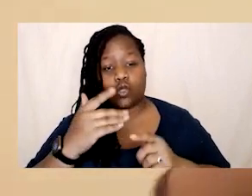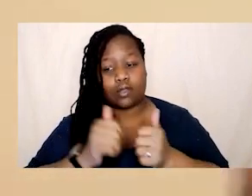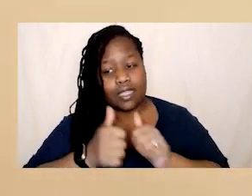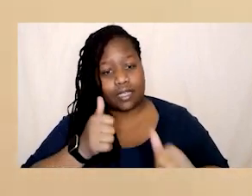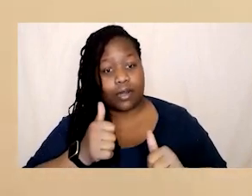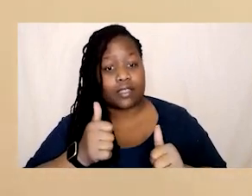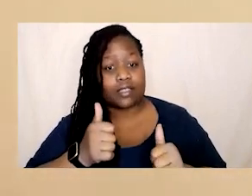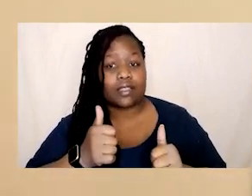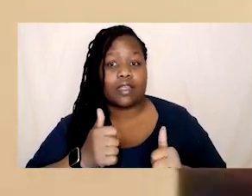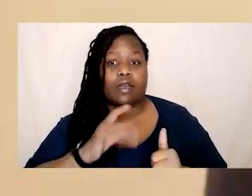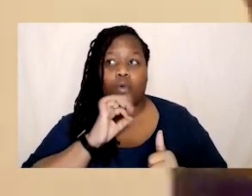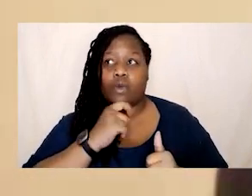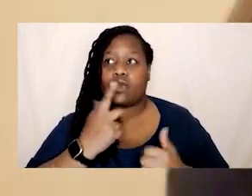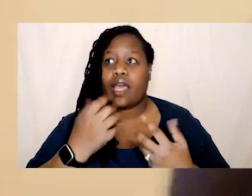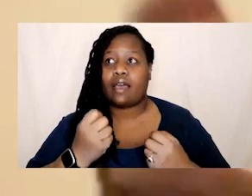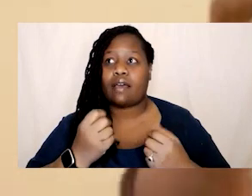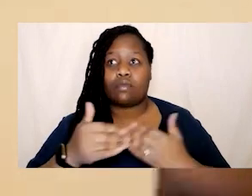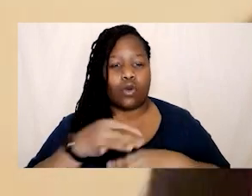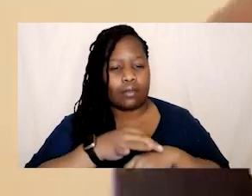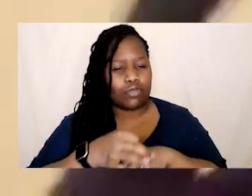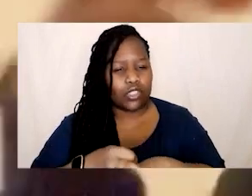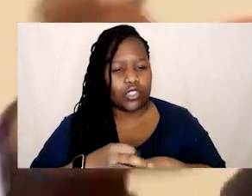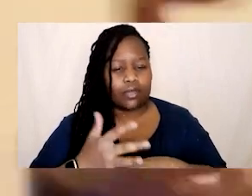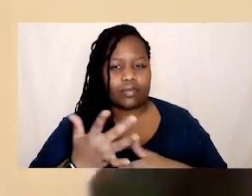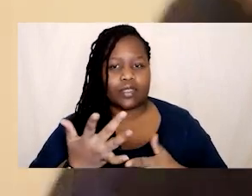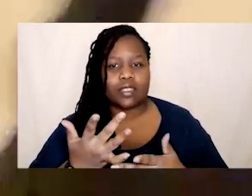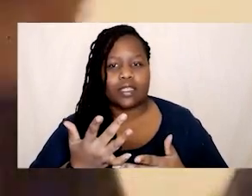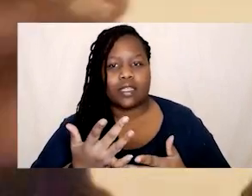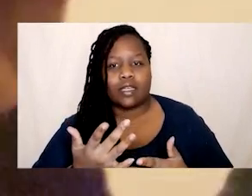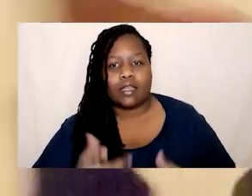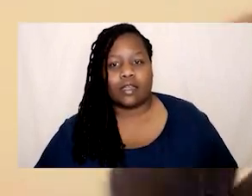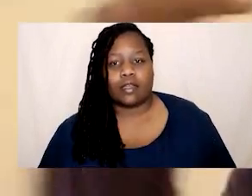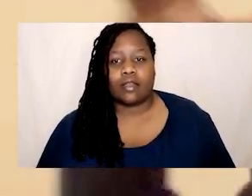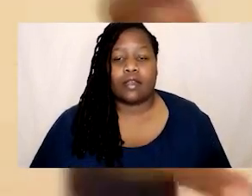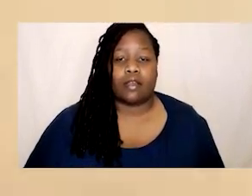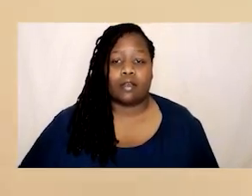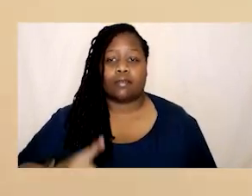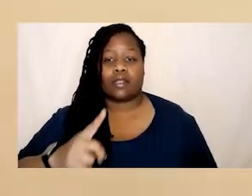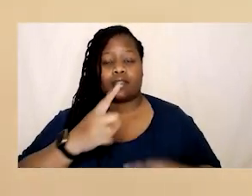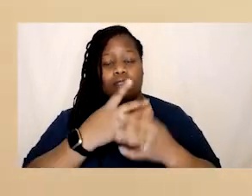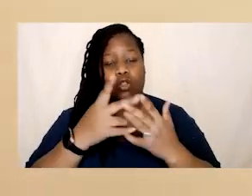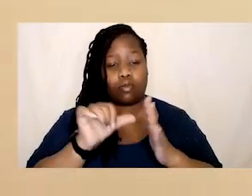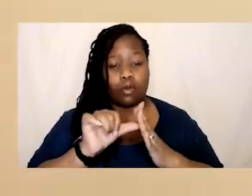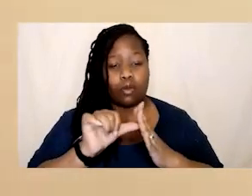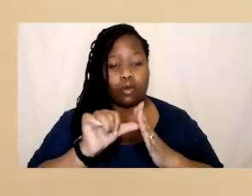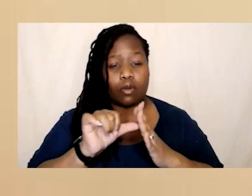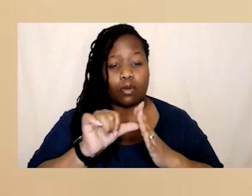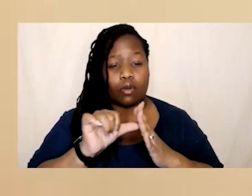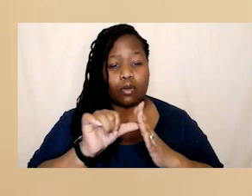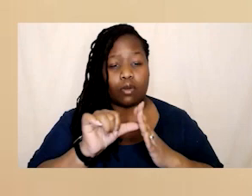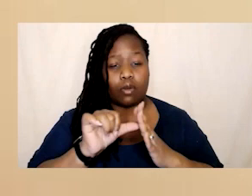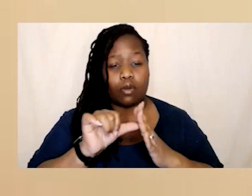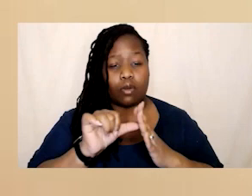kind of want to work with you rather than kind of seeing you as an the enemy because of scarcity mindset and government funding and all of that and so yeah that bit's